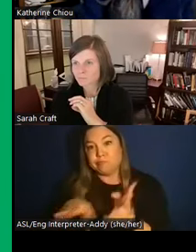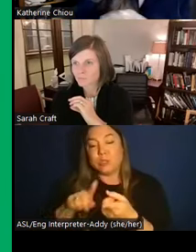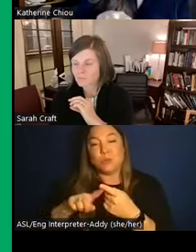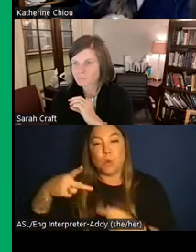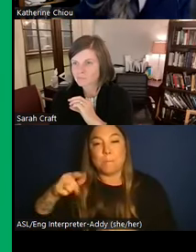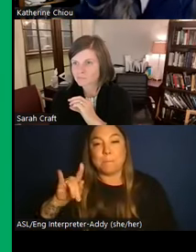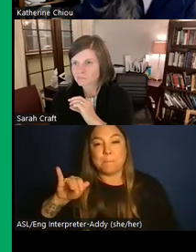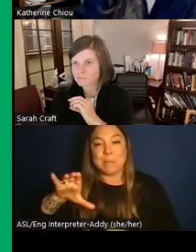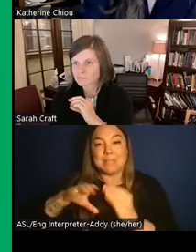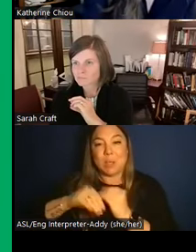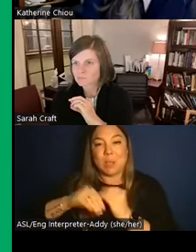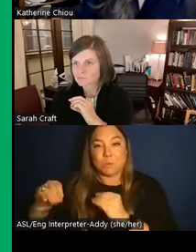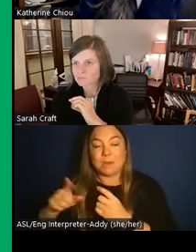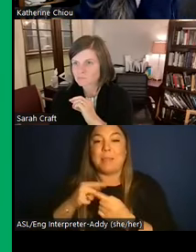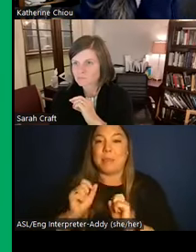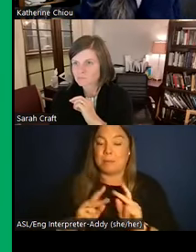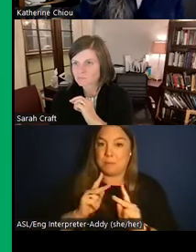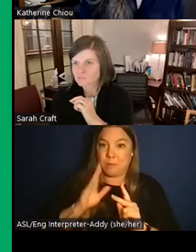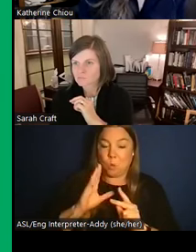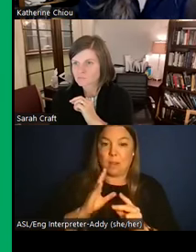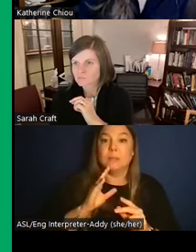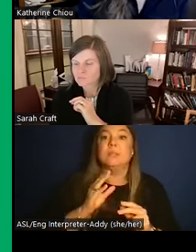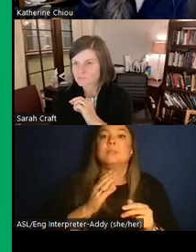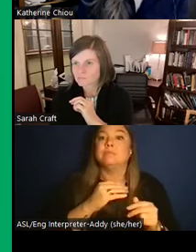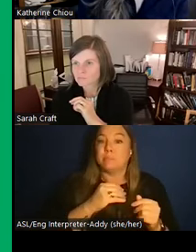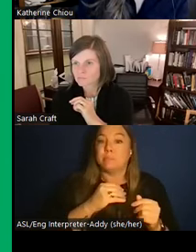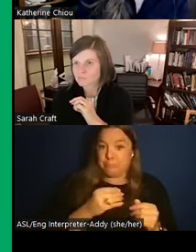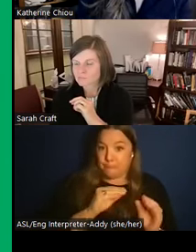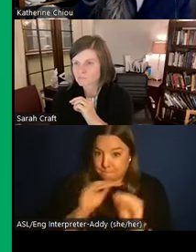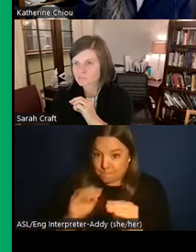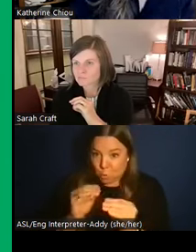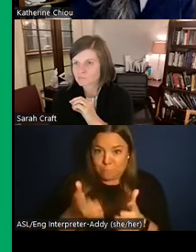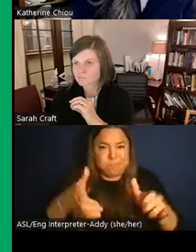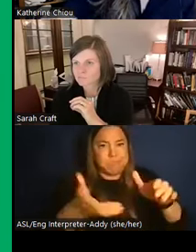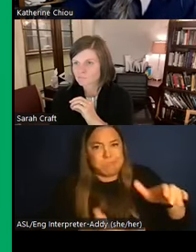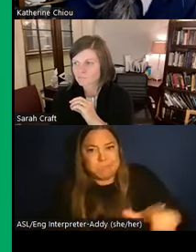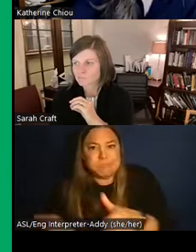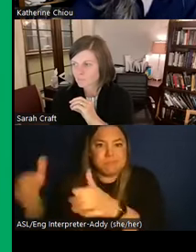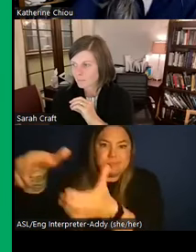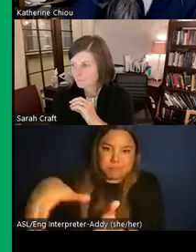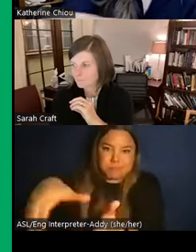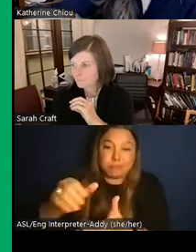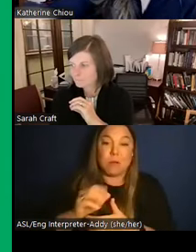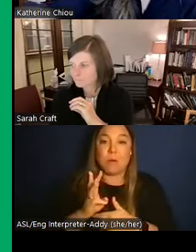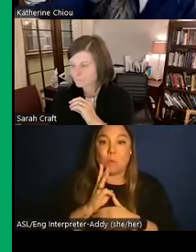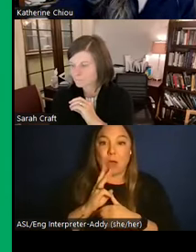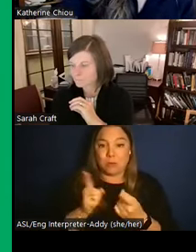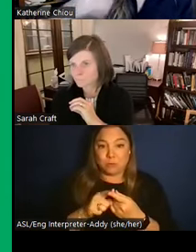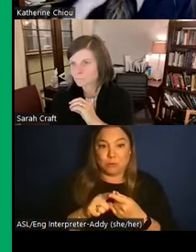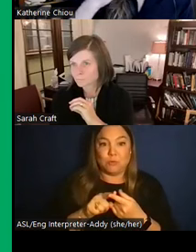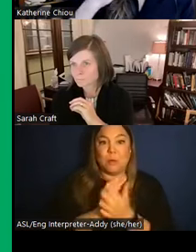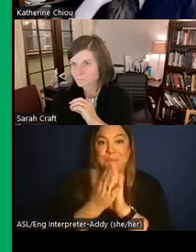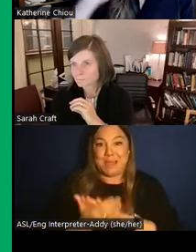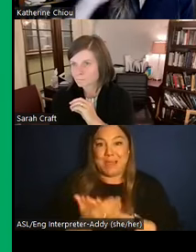and then people are then moving water off of those rivers into different areas to create these wide swaths of arable land.